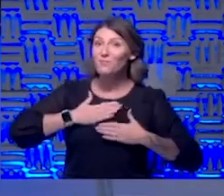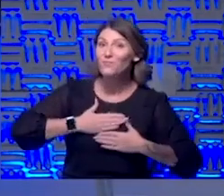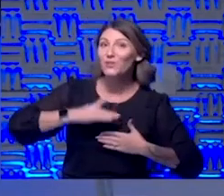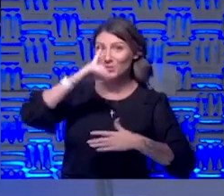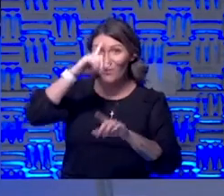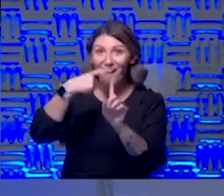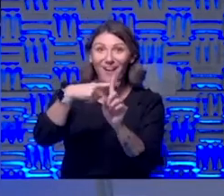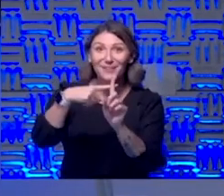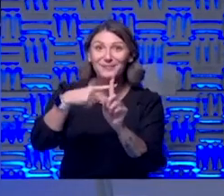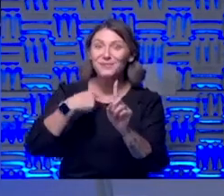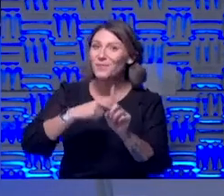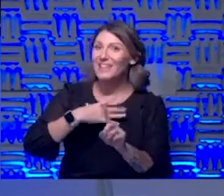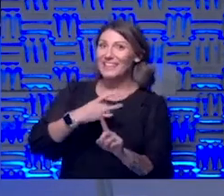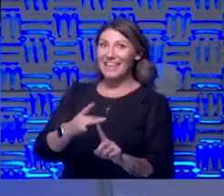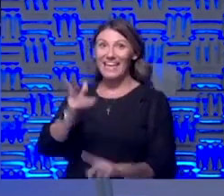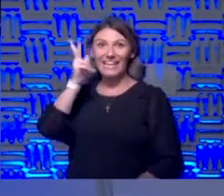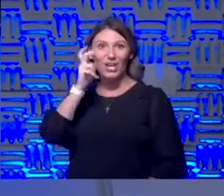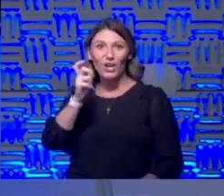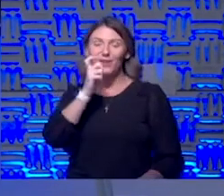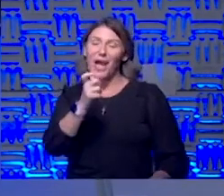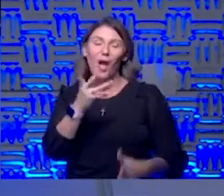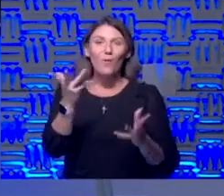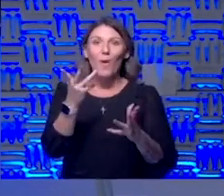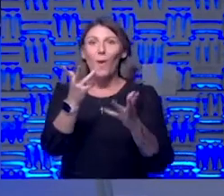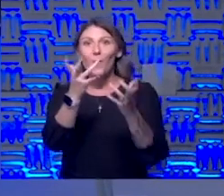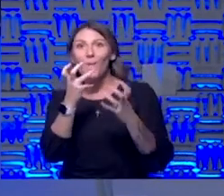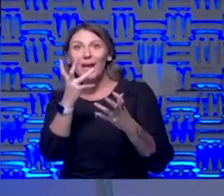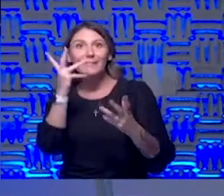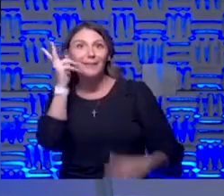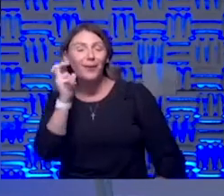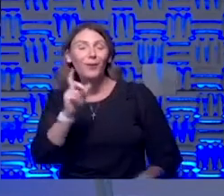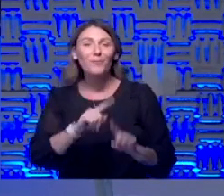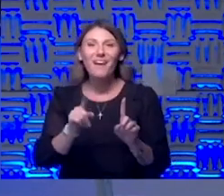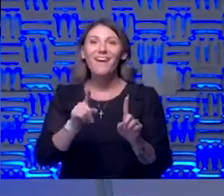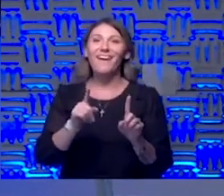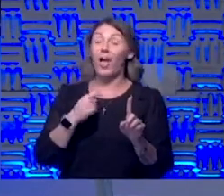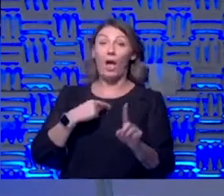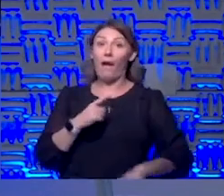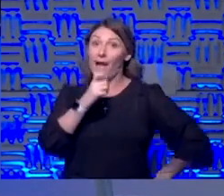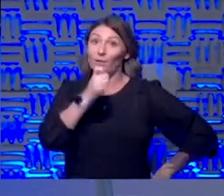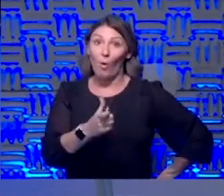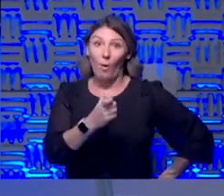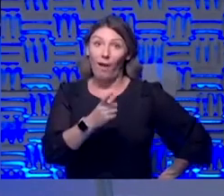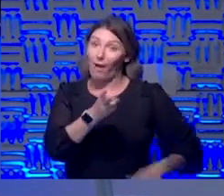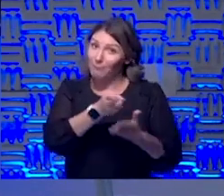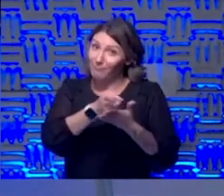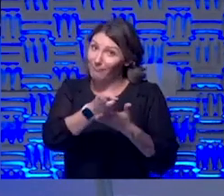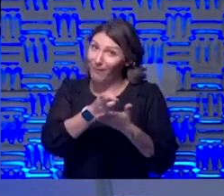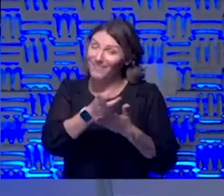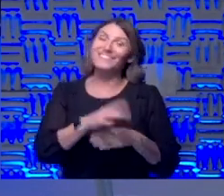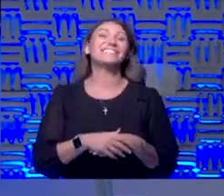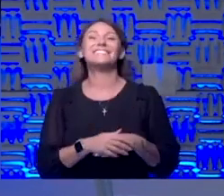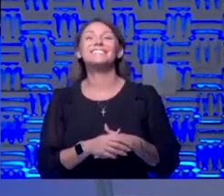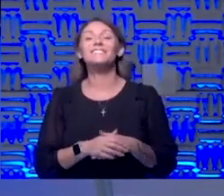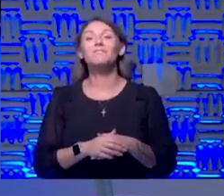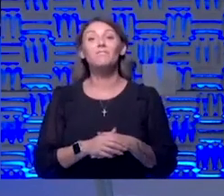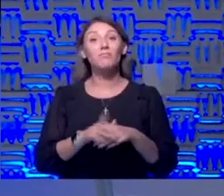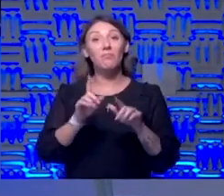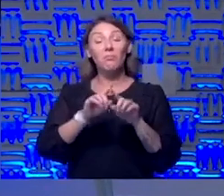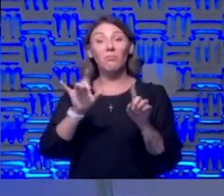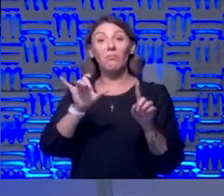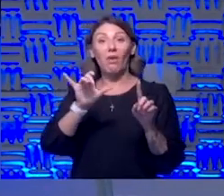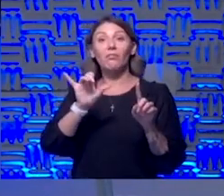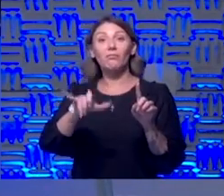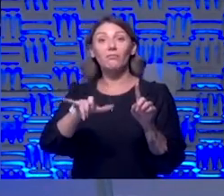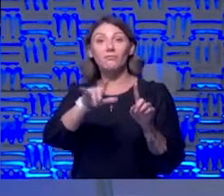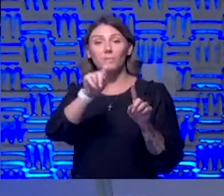we like to hear that don't tell us just what we want to hear but we do like to hear we have I don't I I do believe I mean that but that is a question